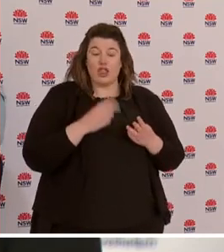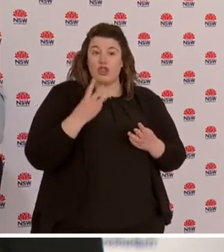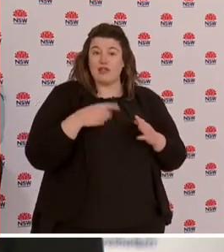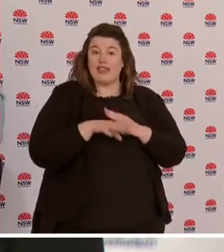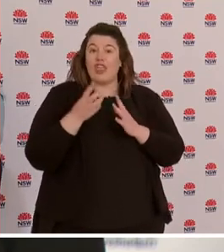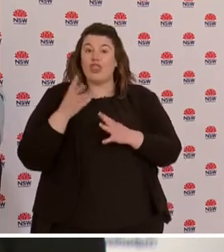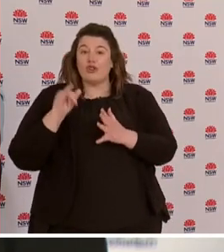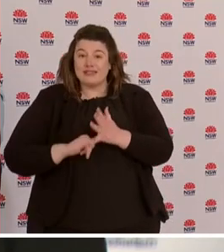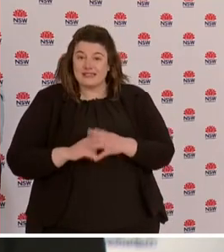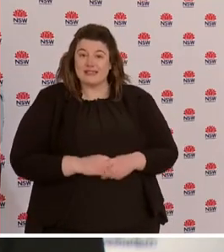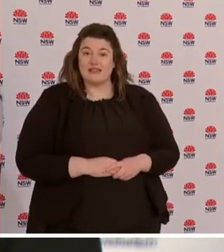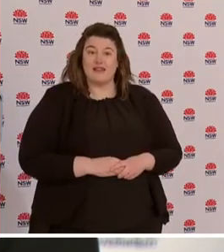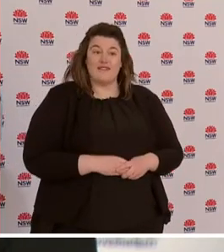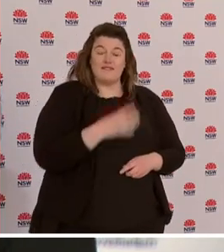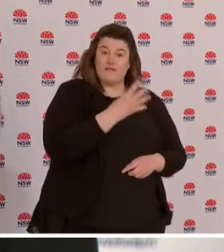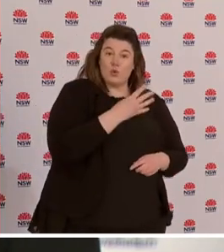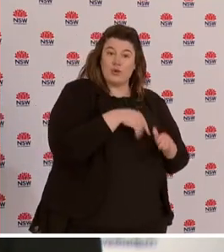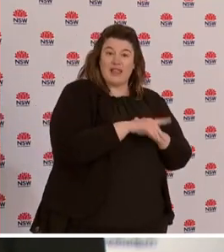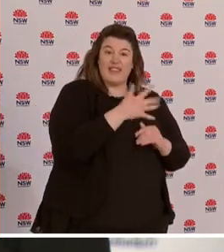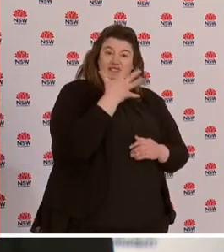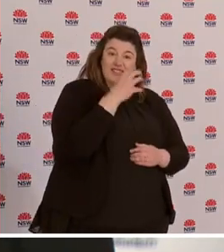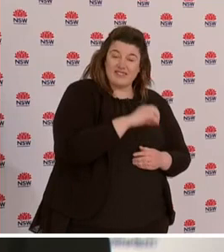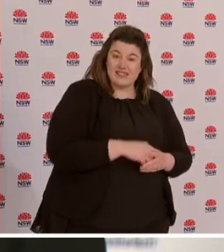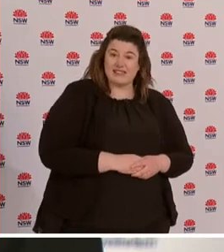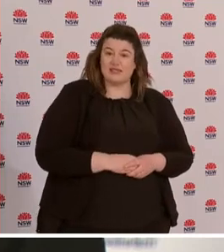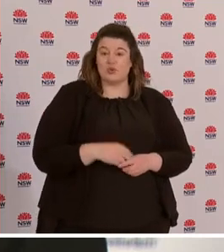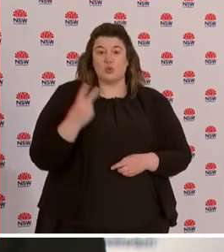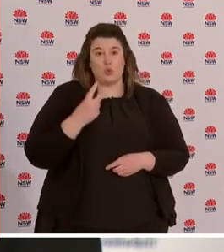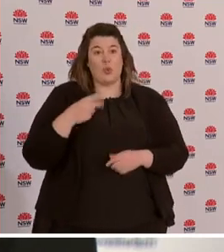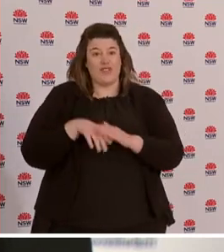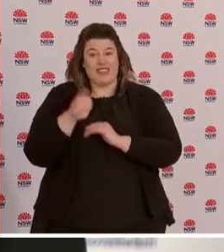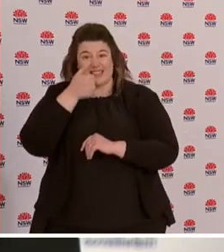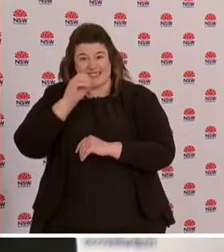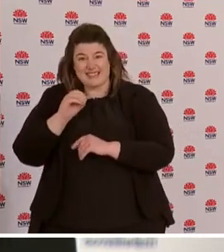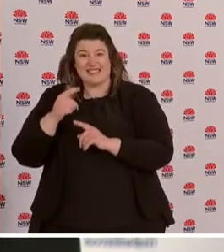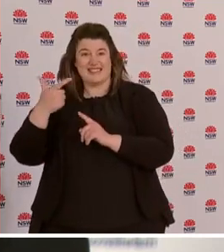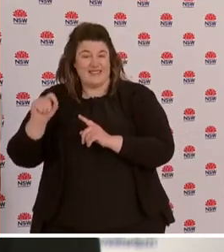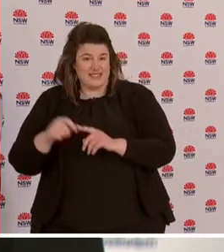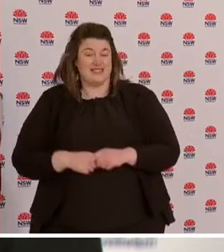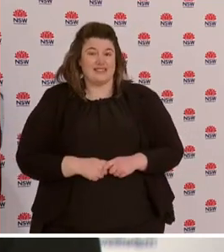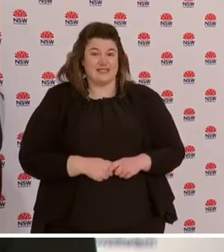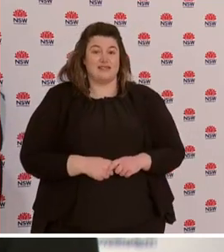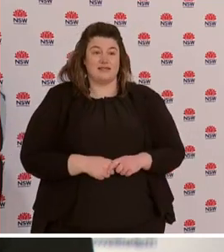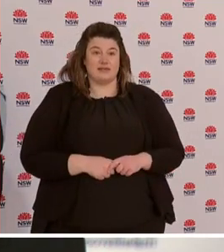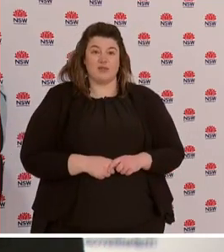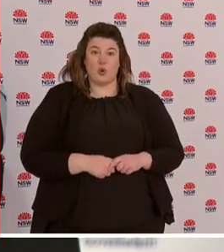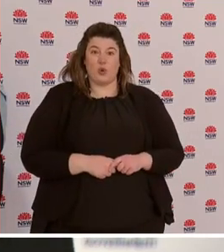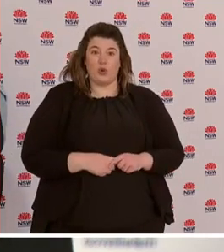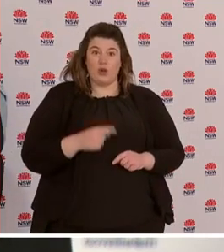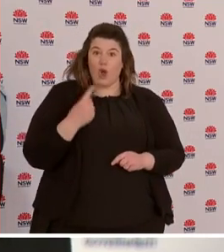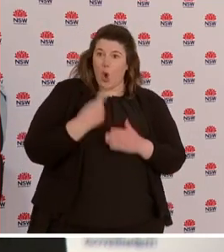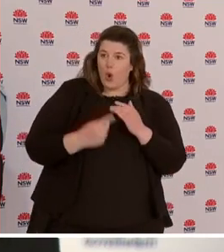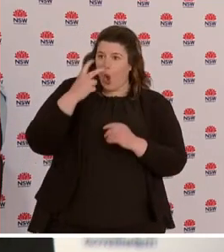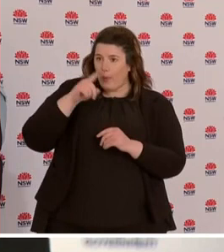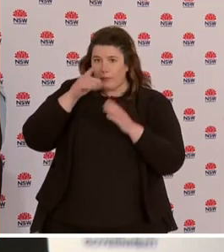14 are in their 50s and 12 are in their 60s and 6 are in their 70s. So this is affecting people of all ages with very